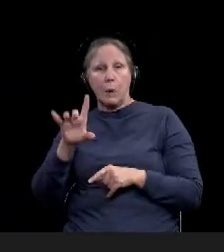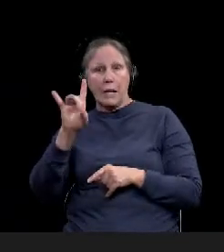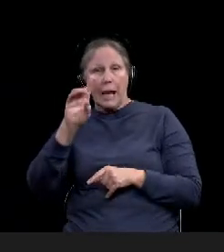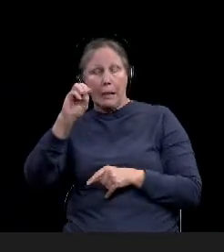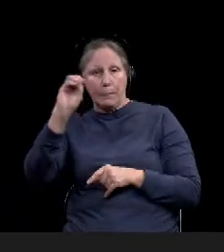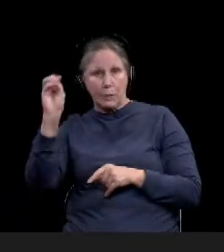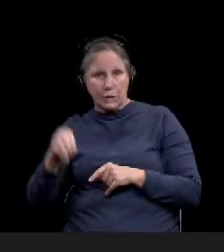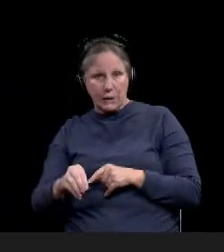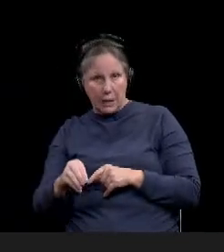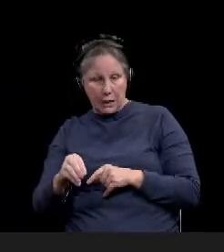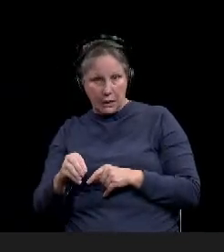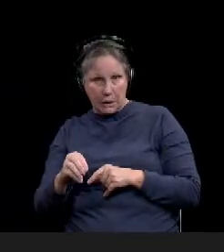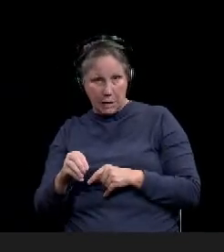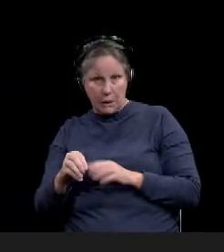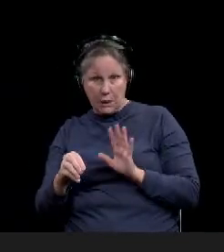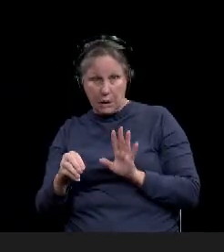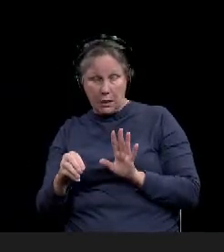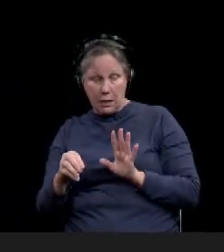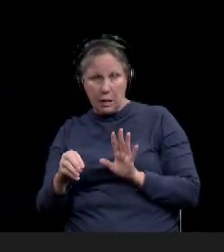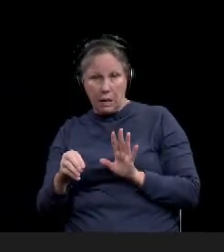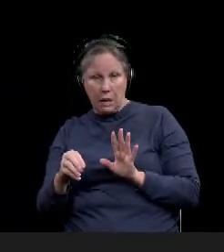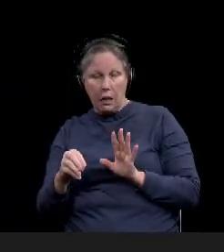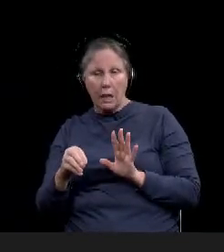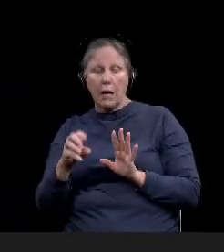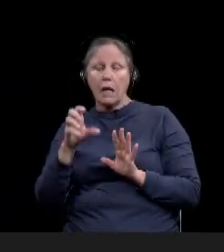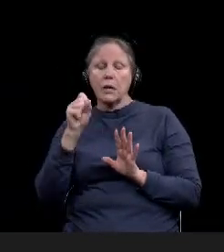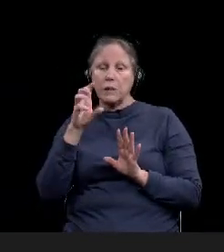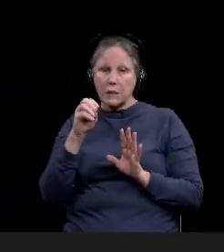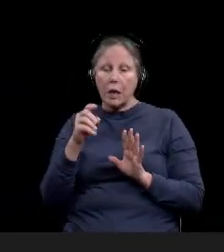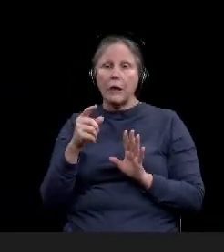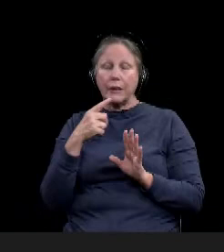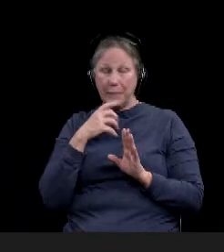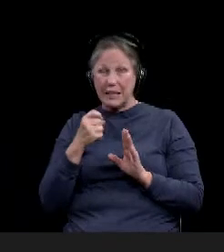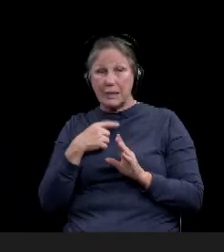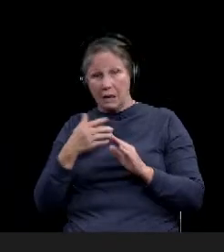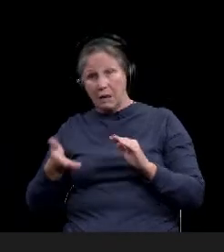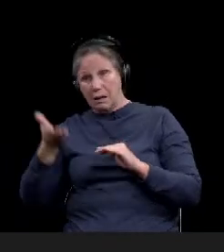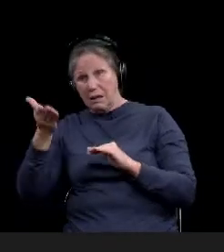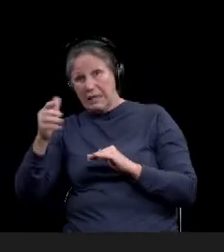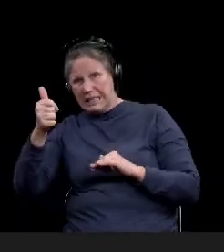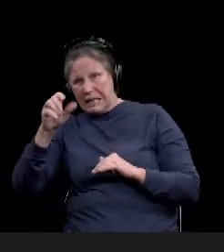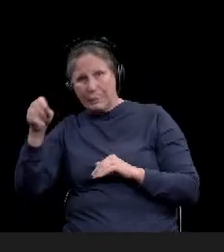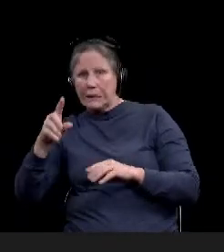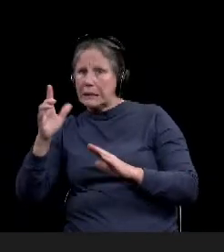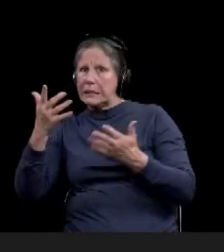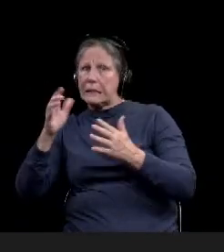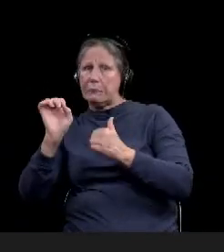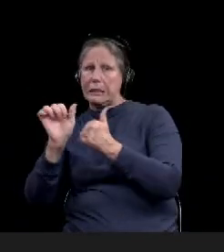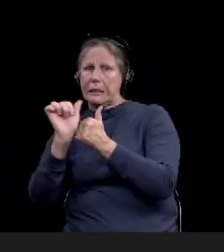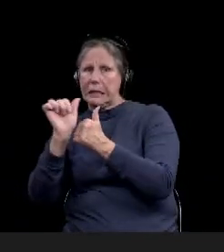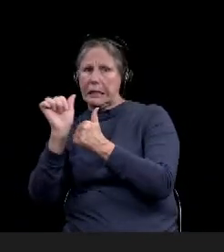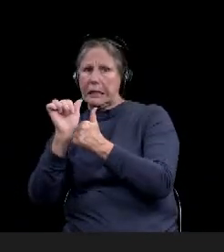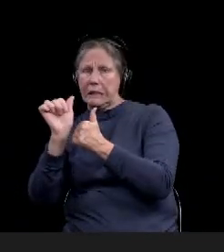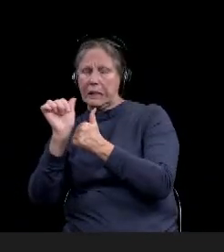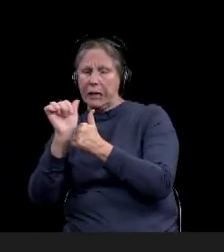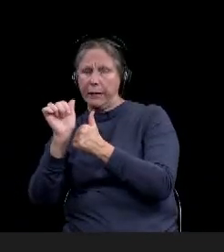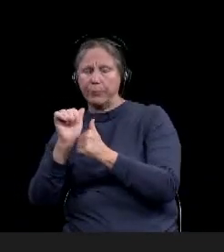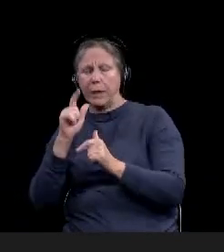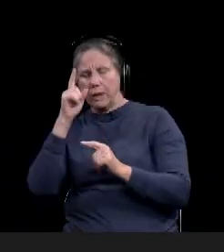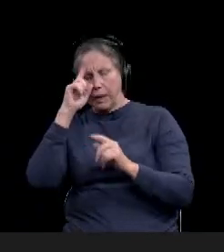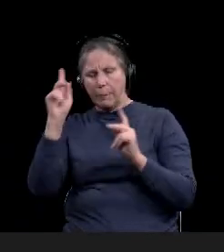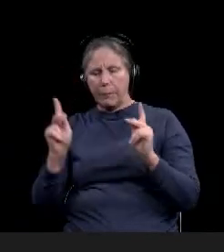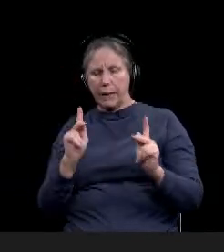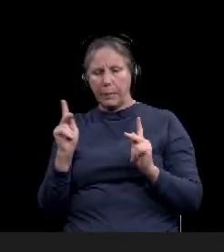positive percentage. So that gets us back up to that danger area. And I just, I think people,